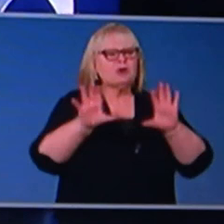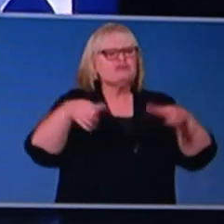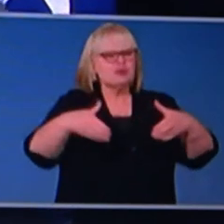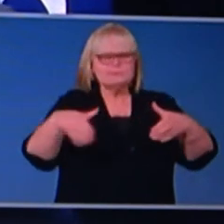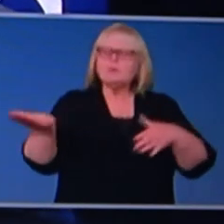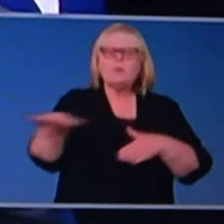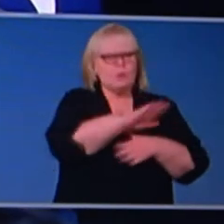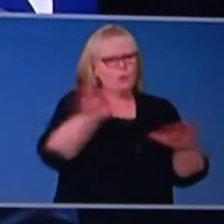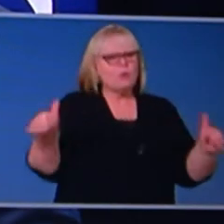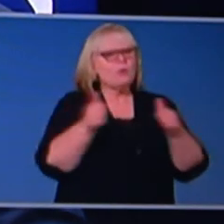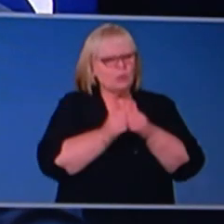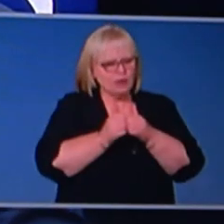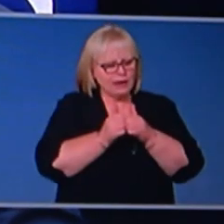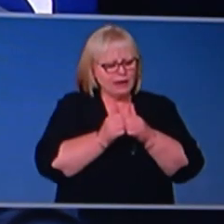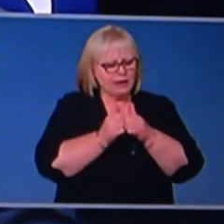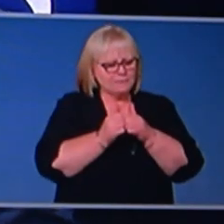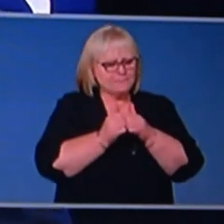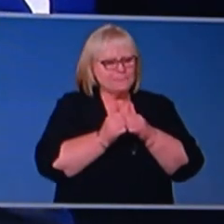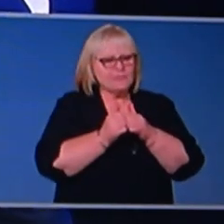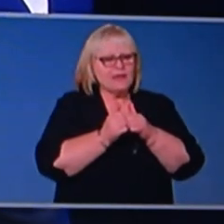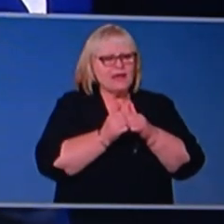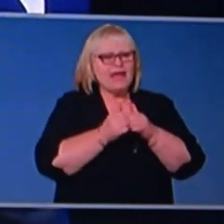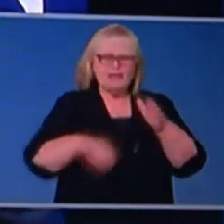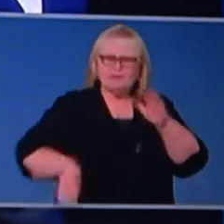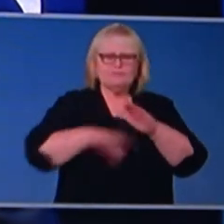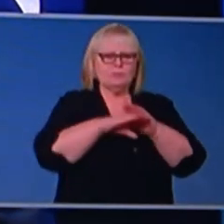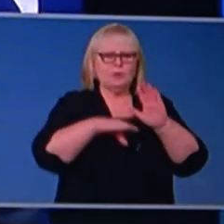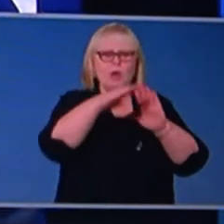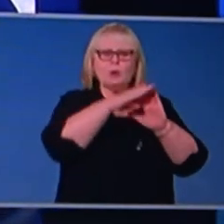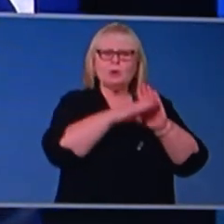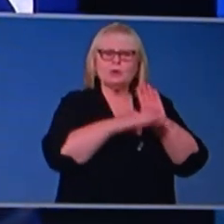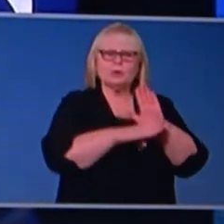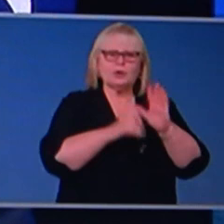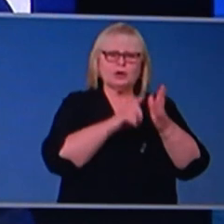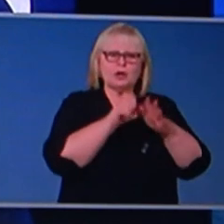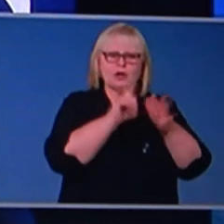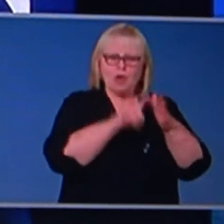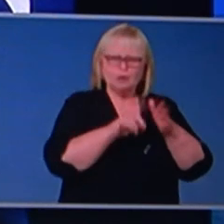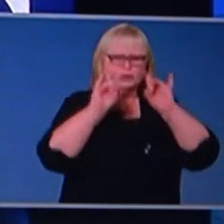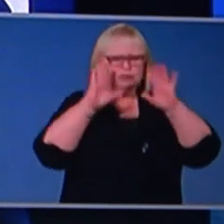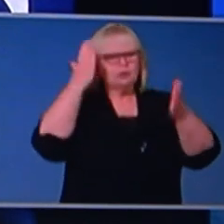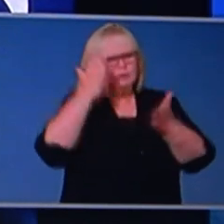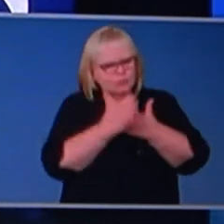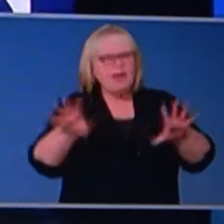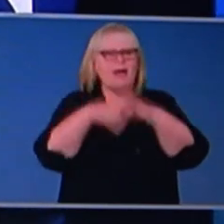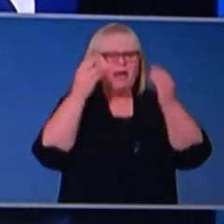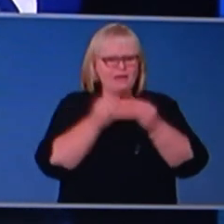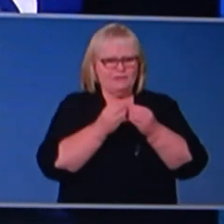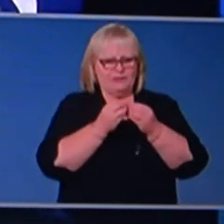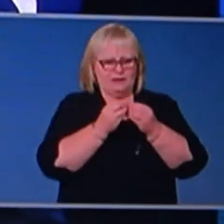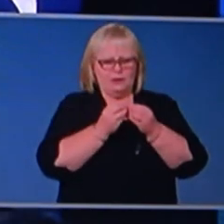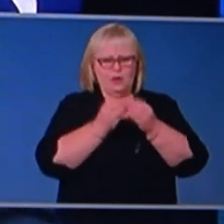care sector, and drawing together an industry code that reflects absolutely the National Cabinet